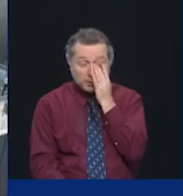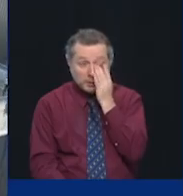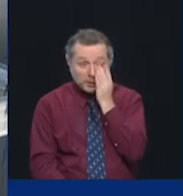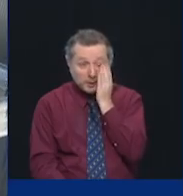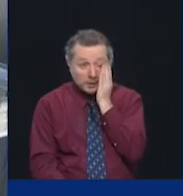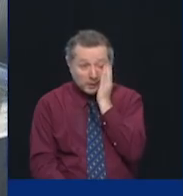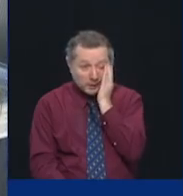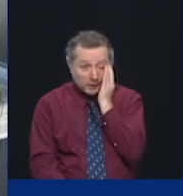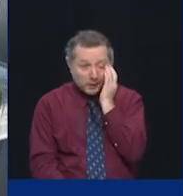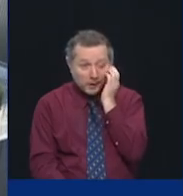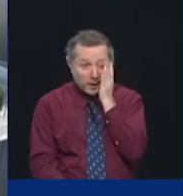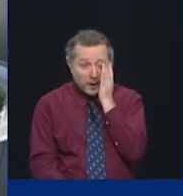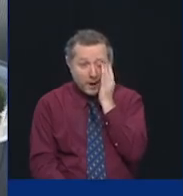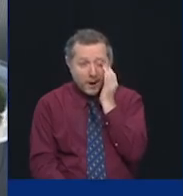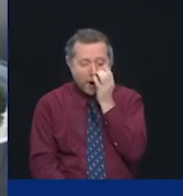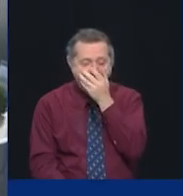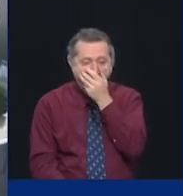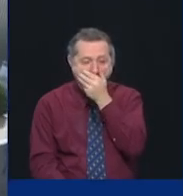We'll be back.